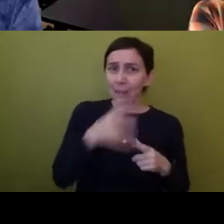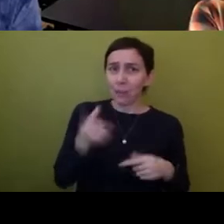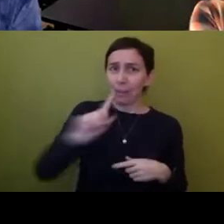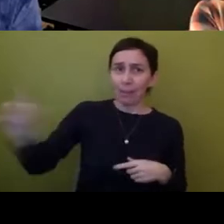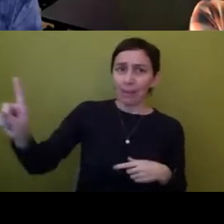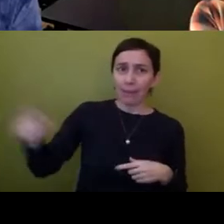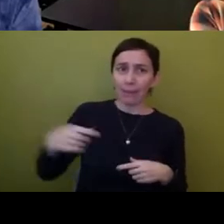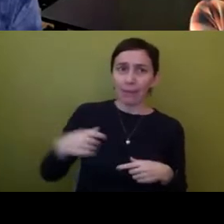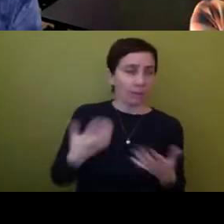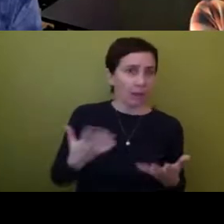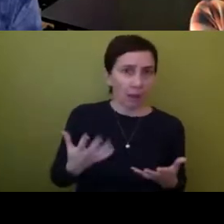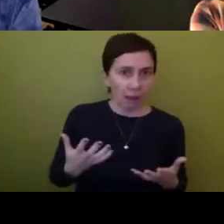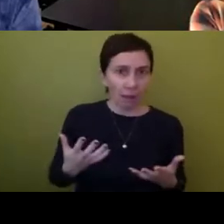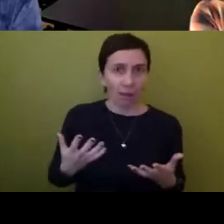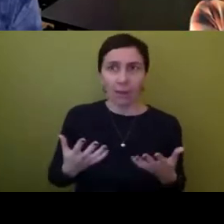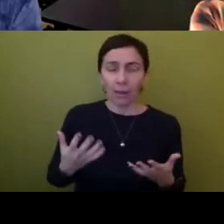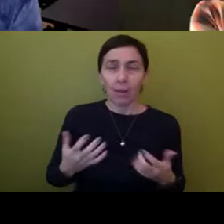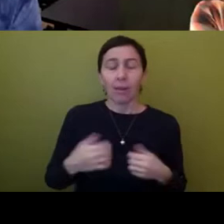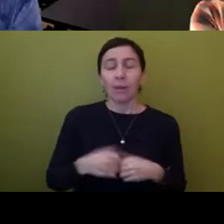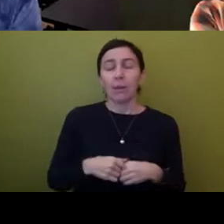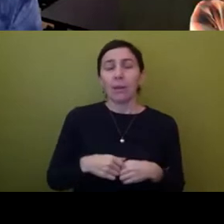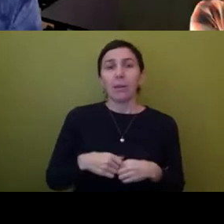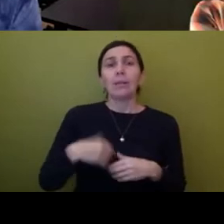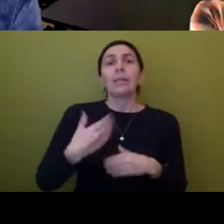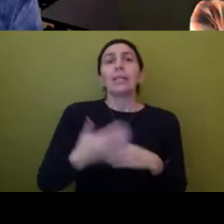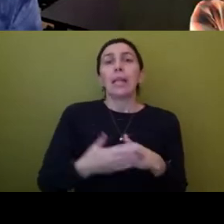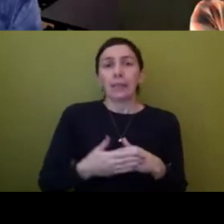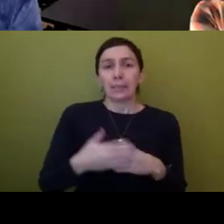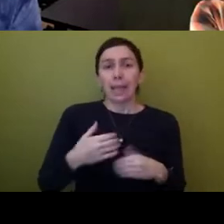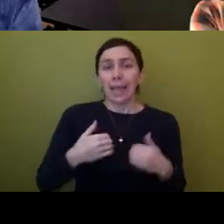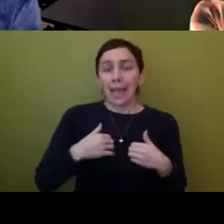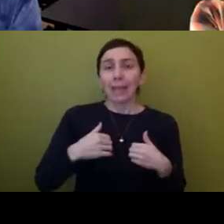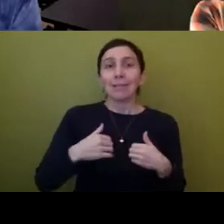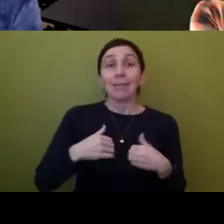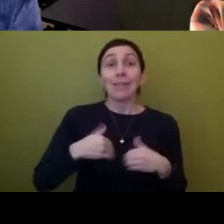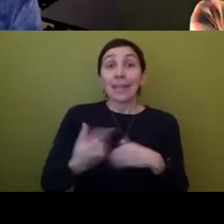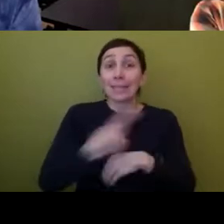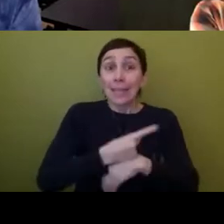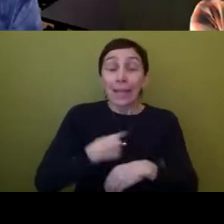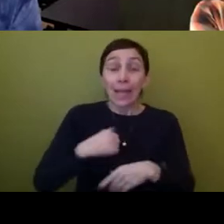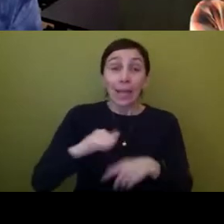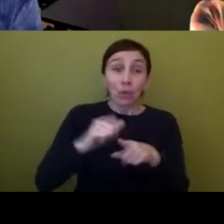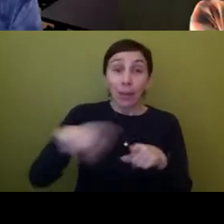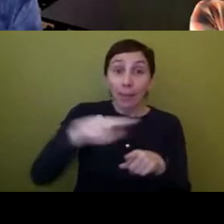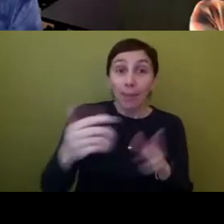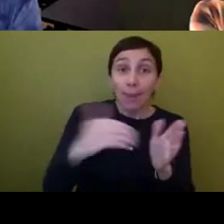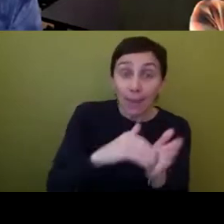And I was supposed to do some train, another program with them the next day. So, um,